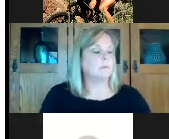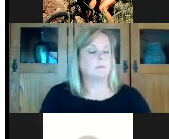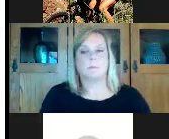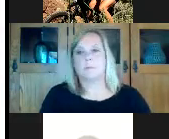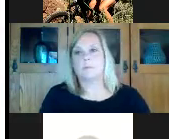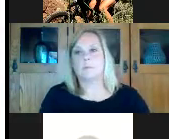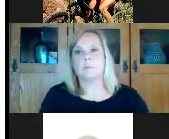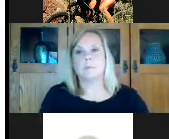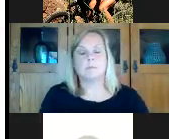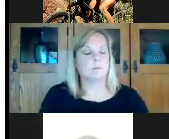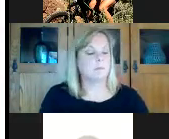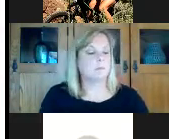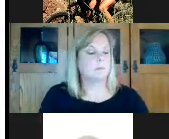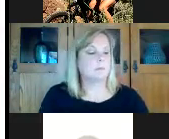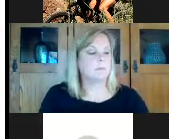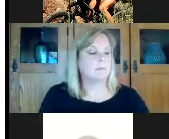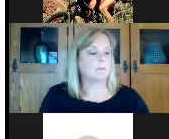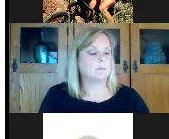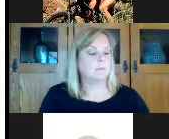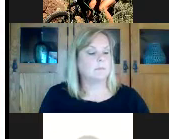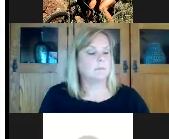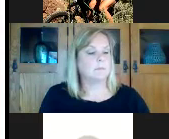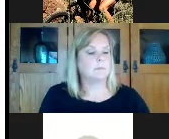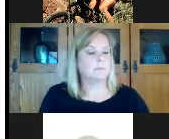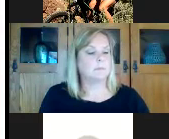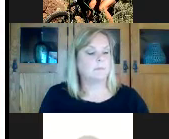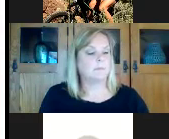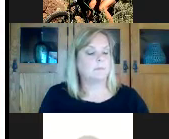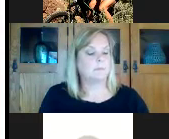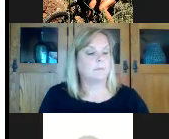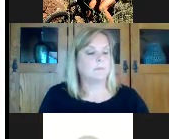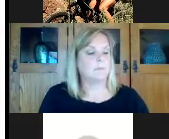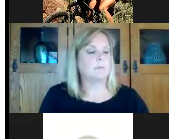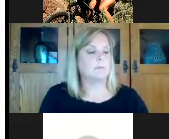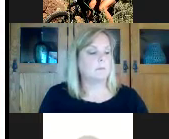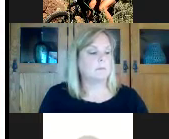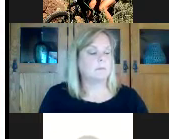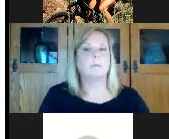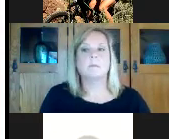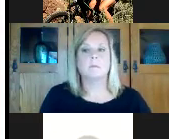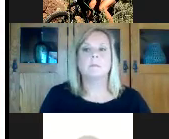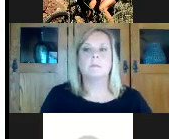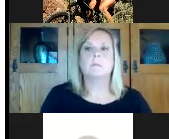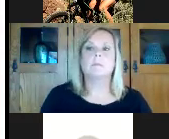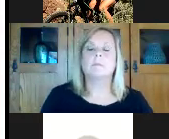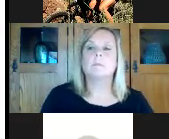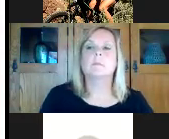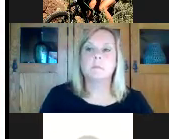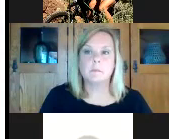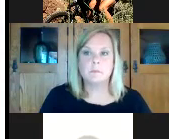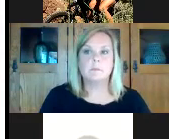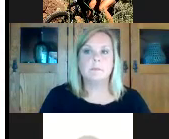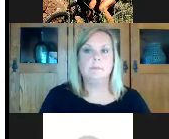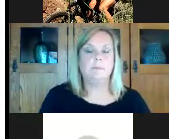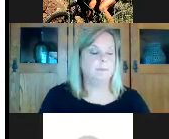you would write one for the first time without that training please contact us for some guidance so that you don't end up having to write it two or three